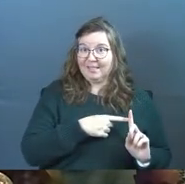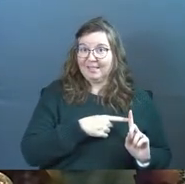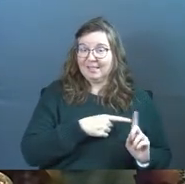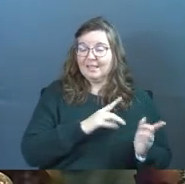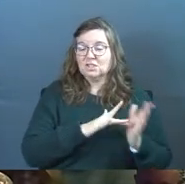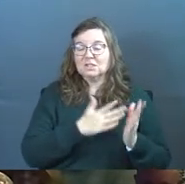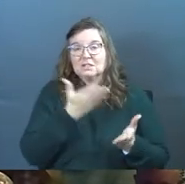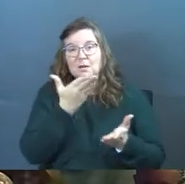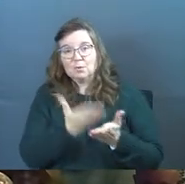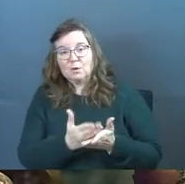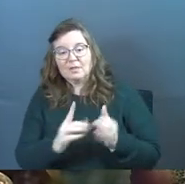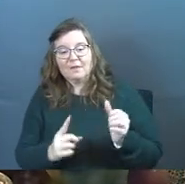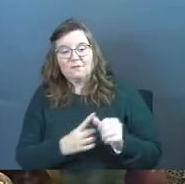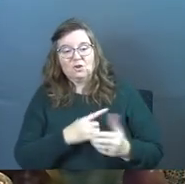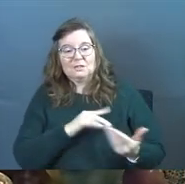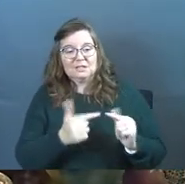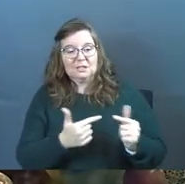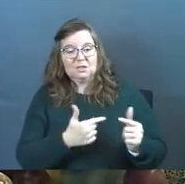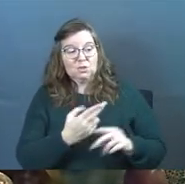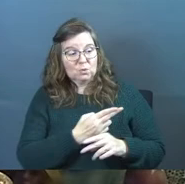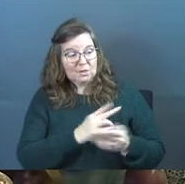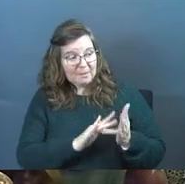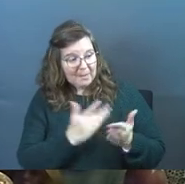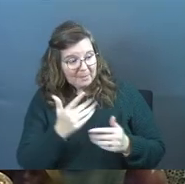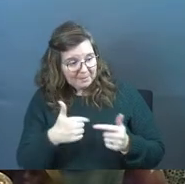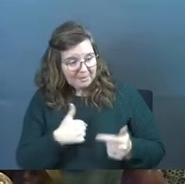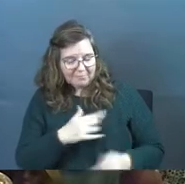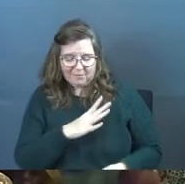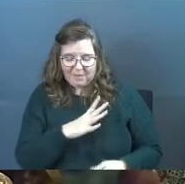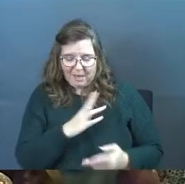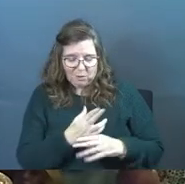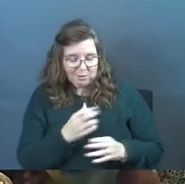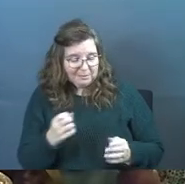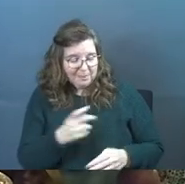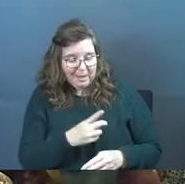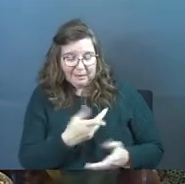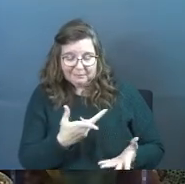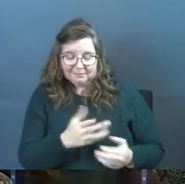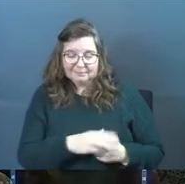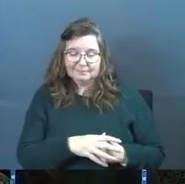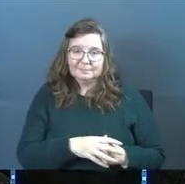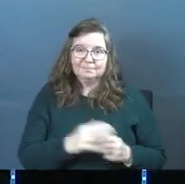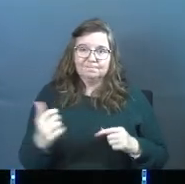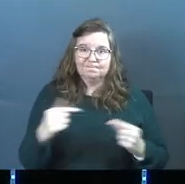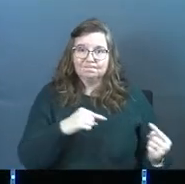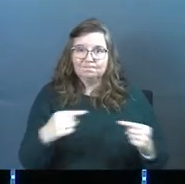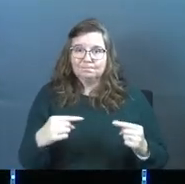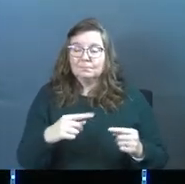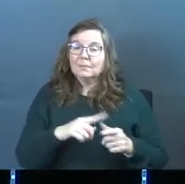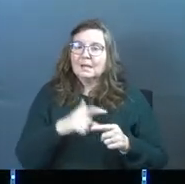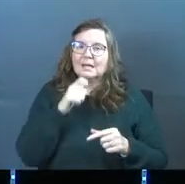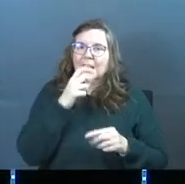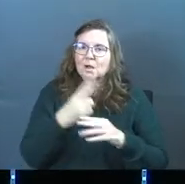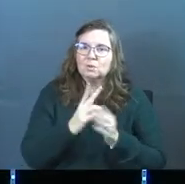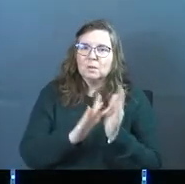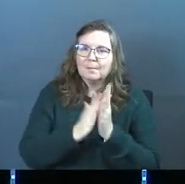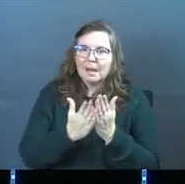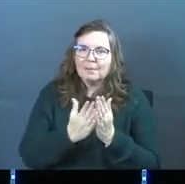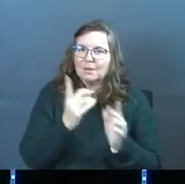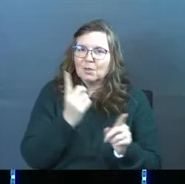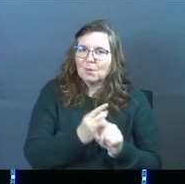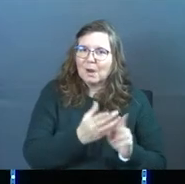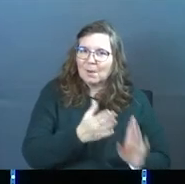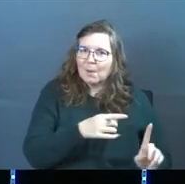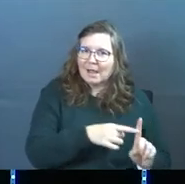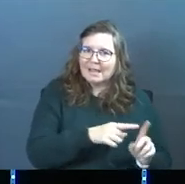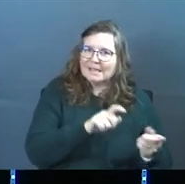But Jesus proved to him in the first interaction, you're going to use the Bible on me? That's fine. I'll use the Bible on you, Jesus. And he's not using the Bible in